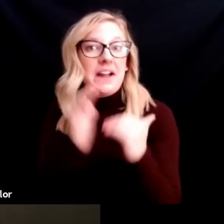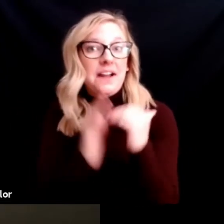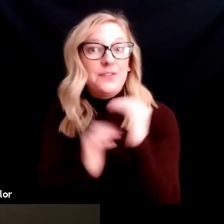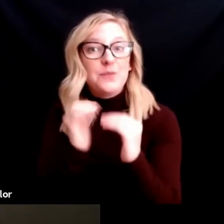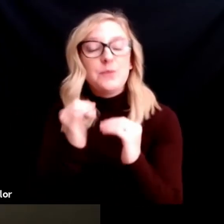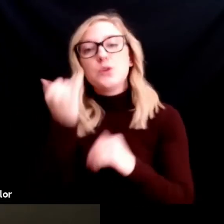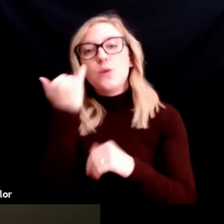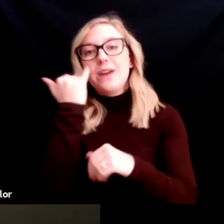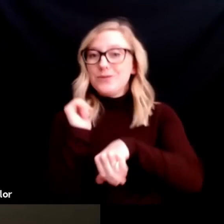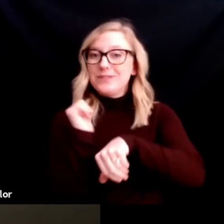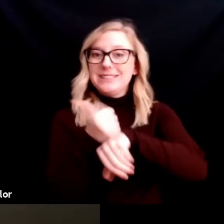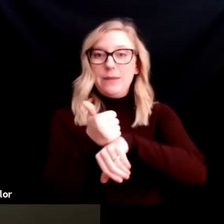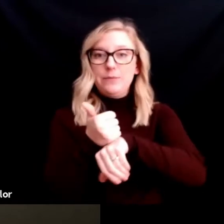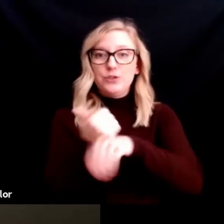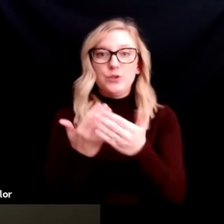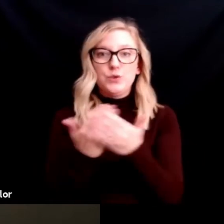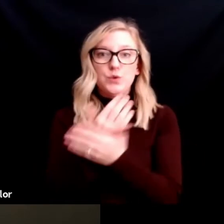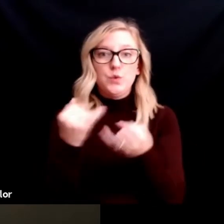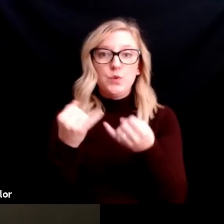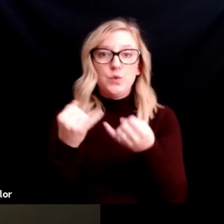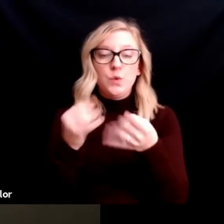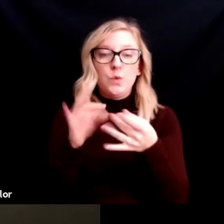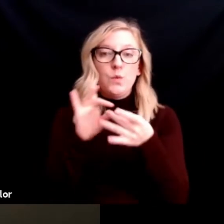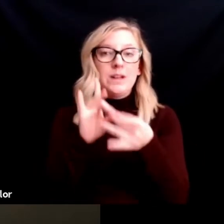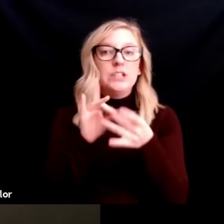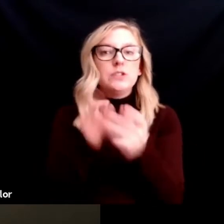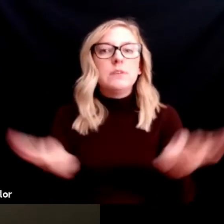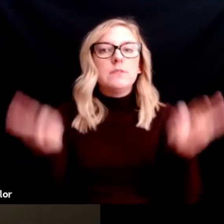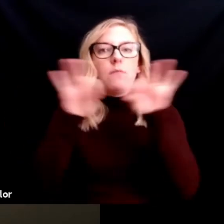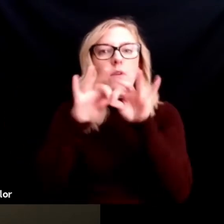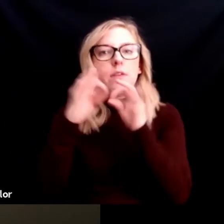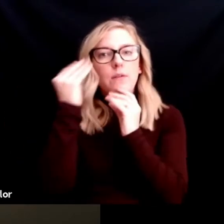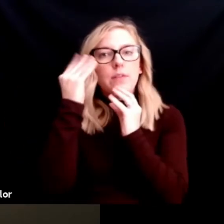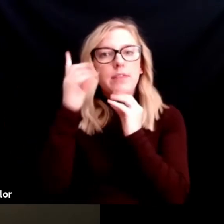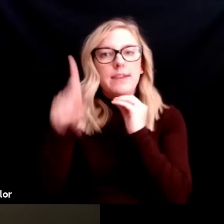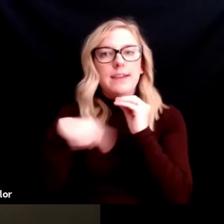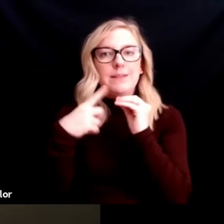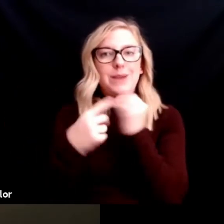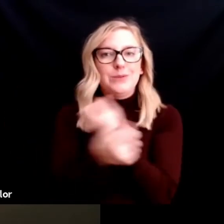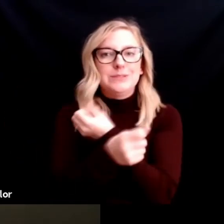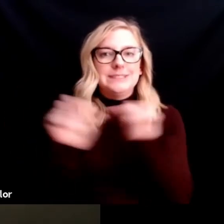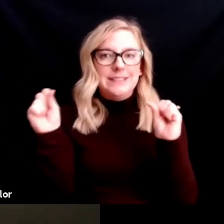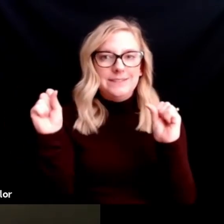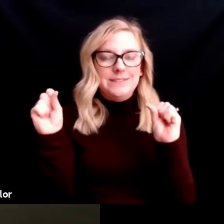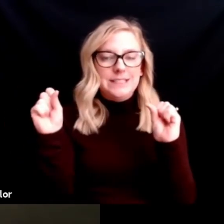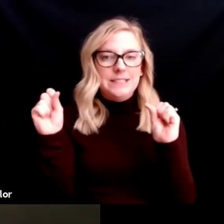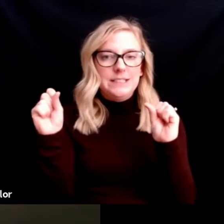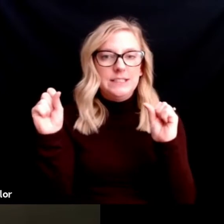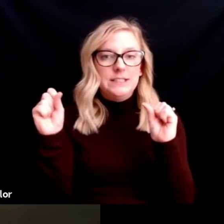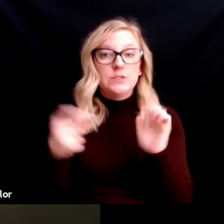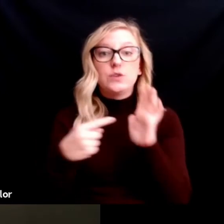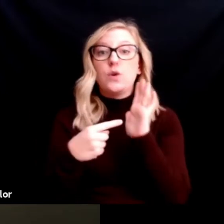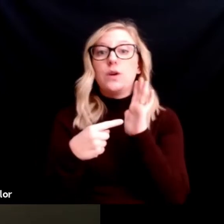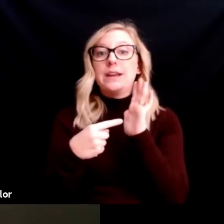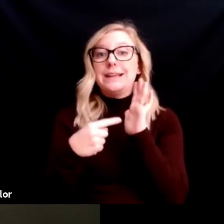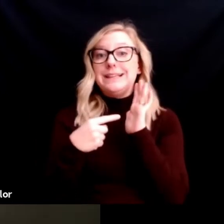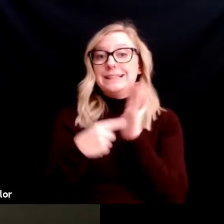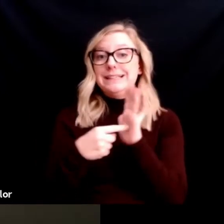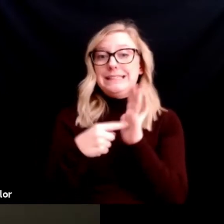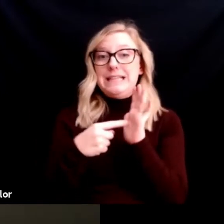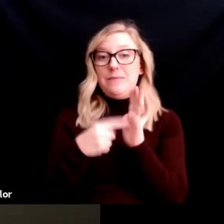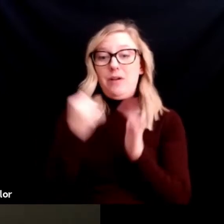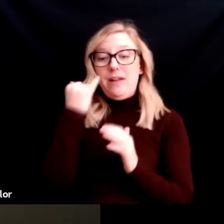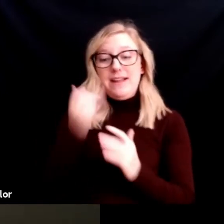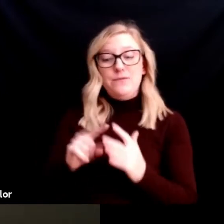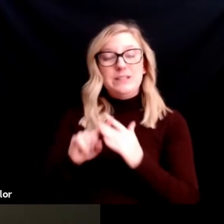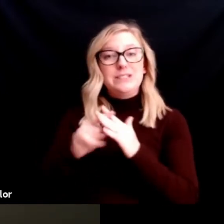it's important that we think about safety. So, for example, making a friend in an online chat room might not be the